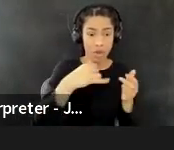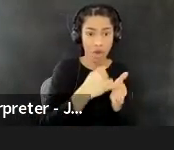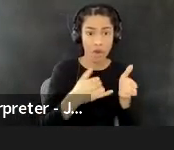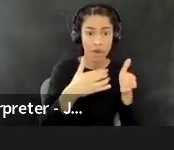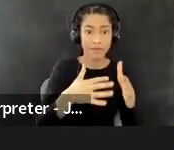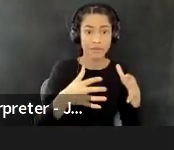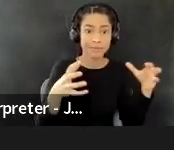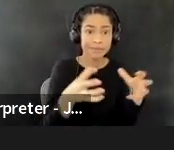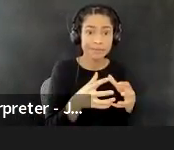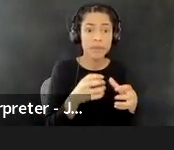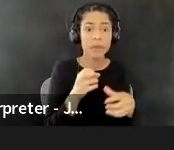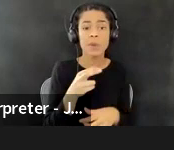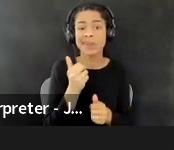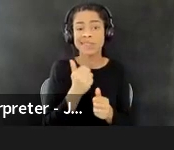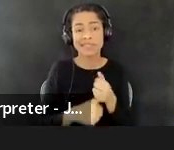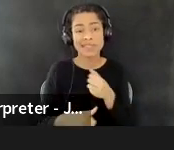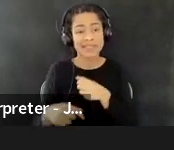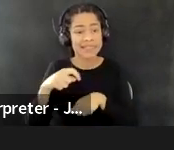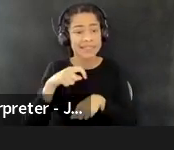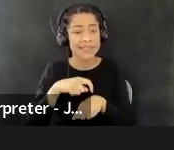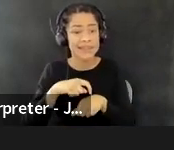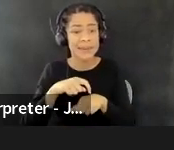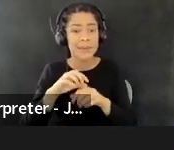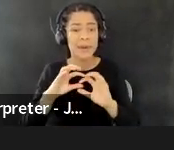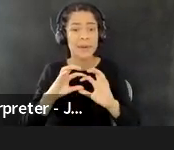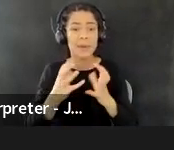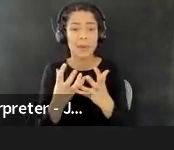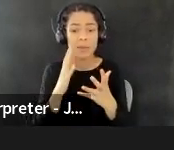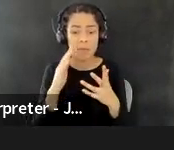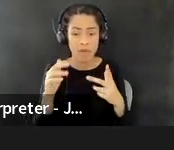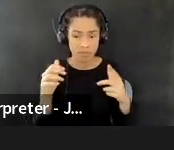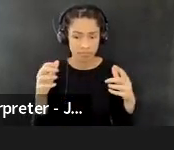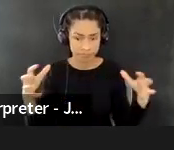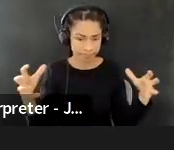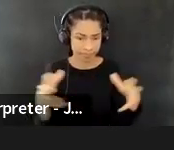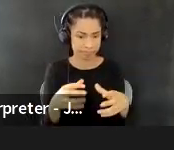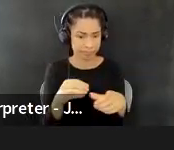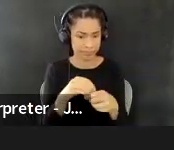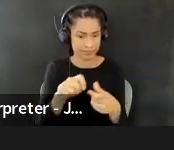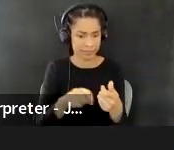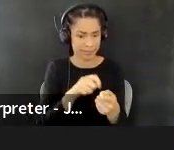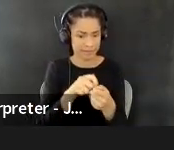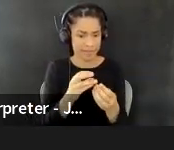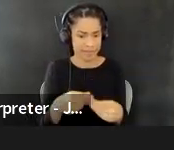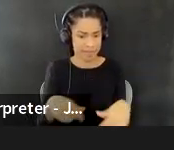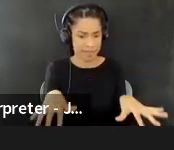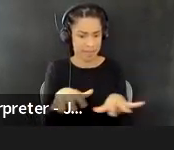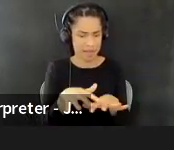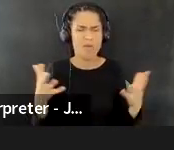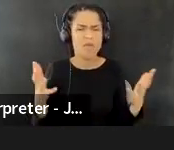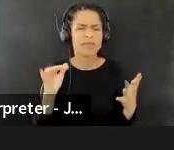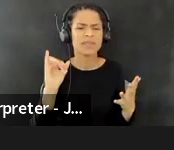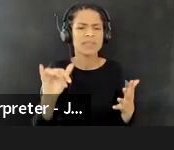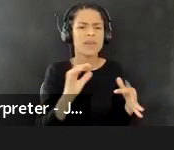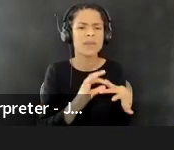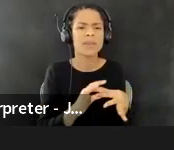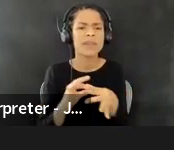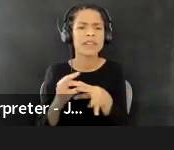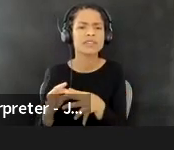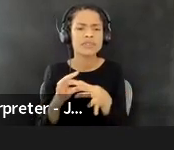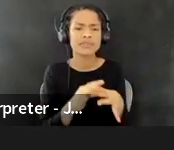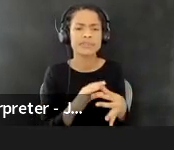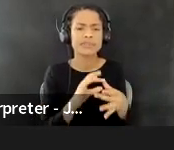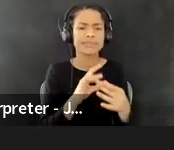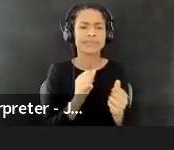frankly, anytime, uh, a group is gathering in a place of land, what is the relationship to, um, food